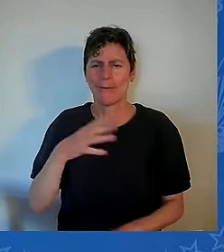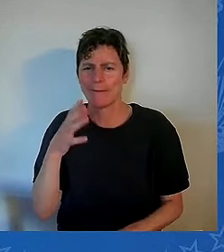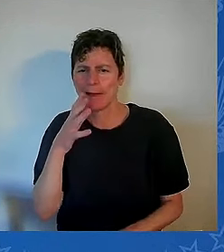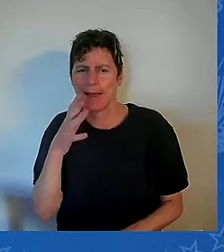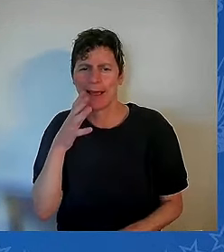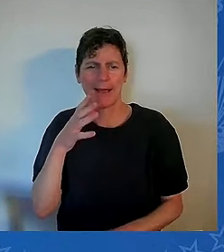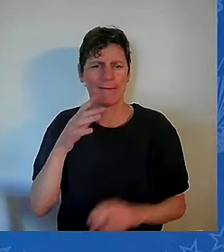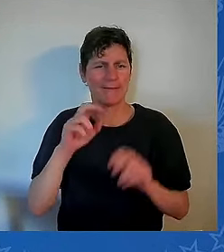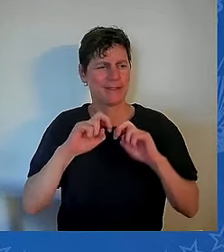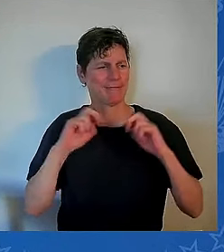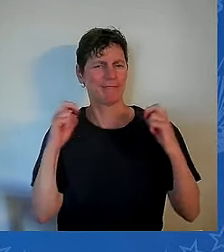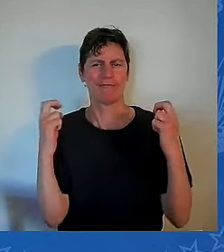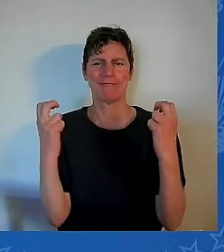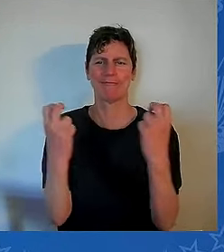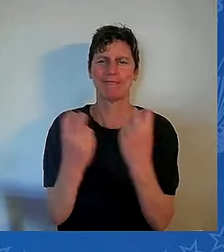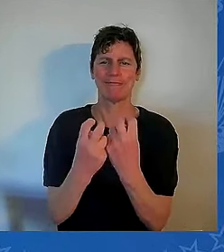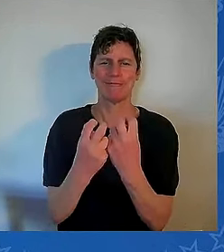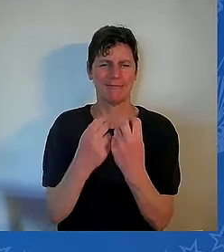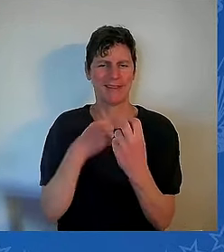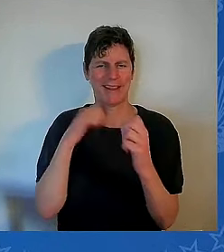and empathy.